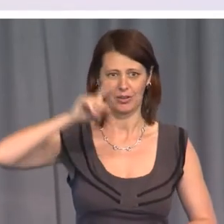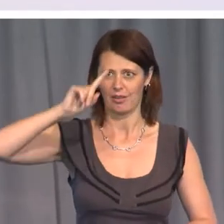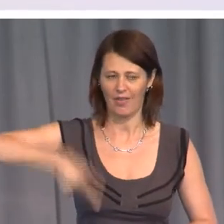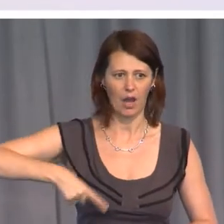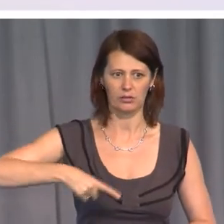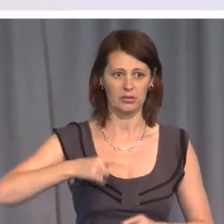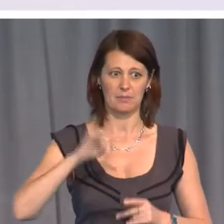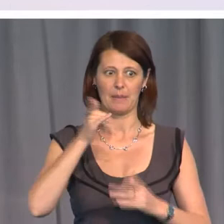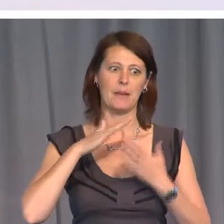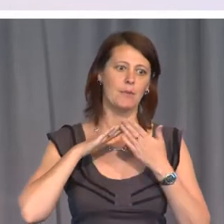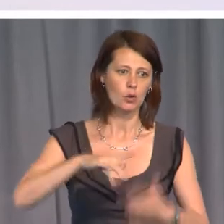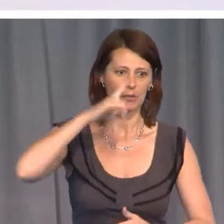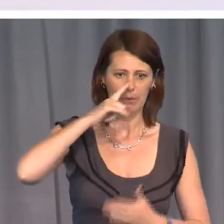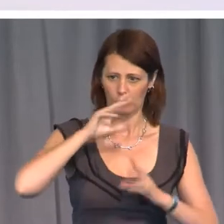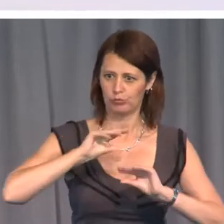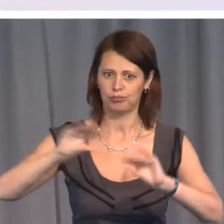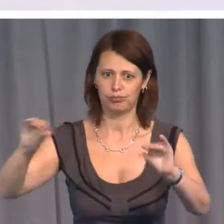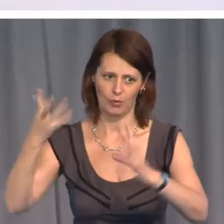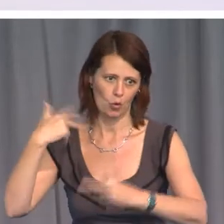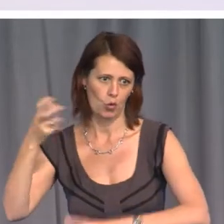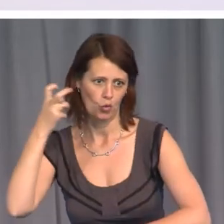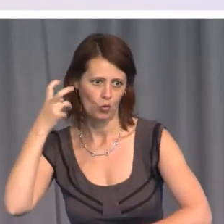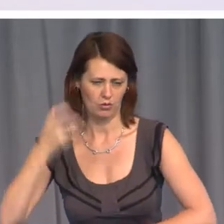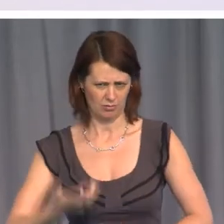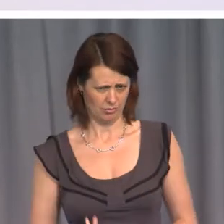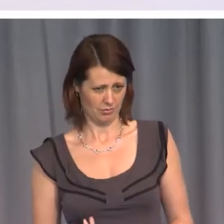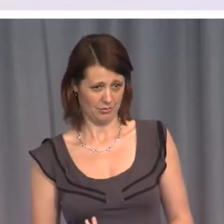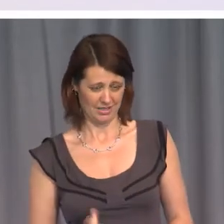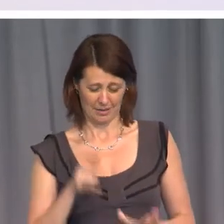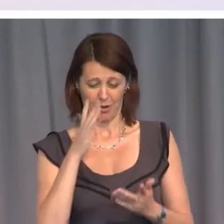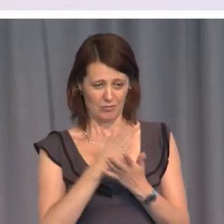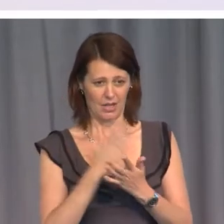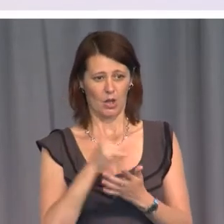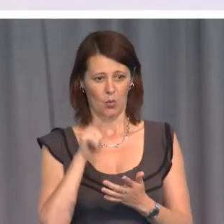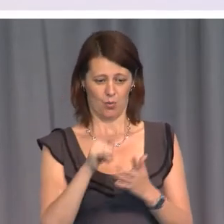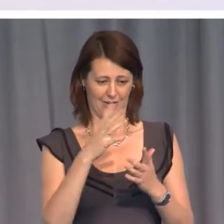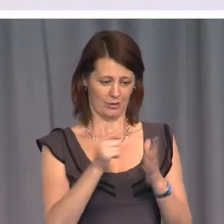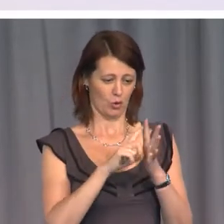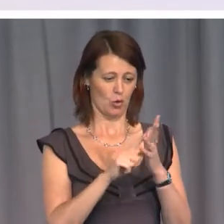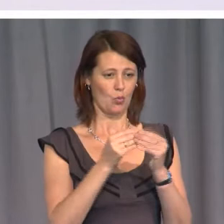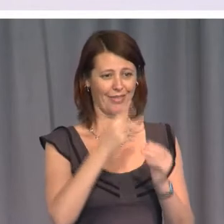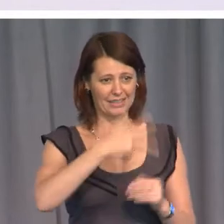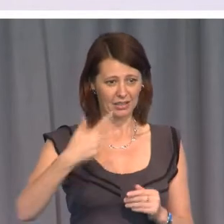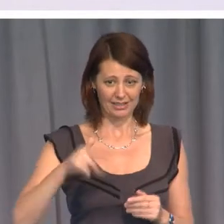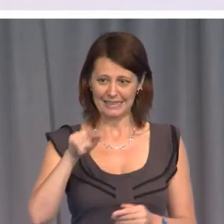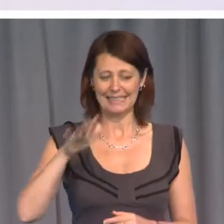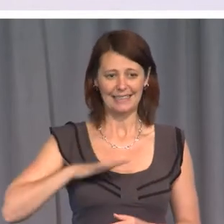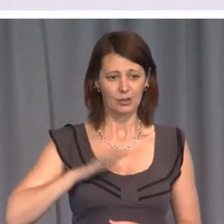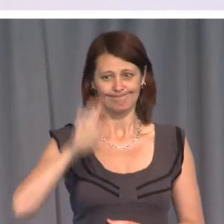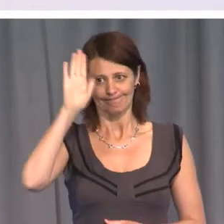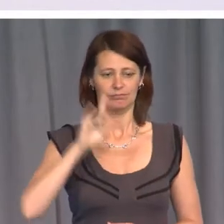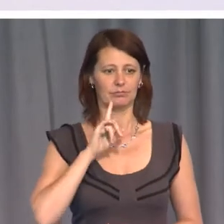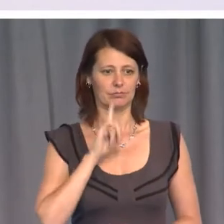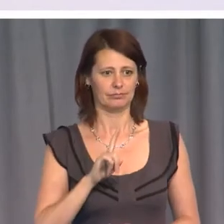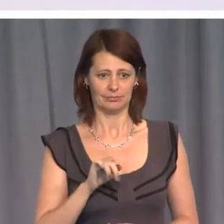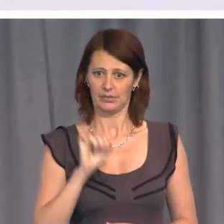millions of people. But really, what he has to do with Indonesia is admit, just